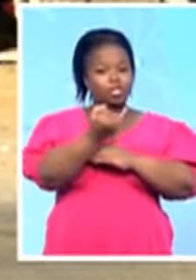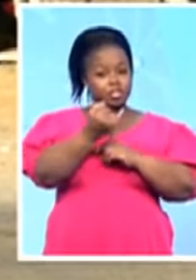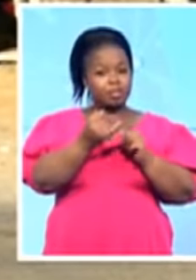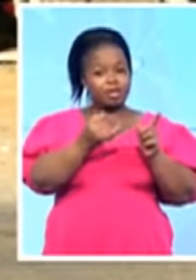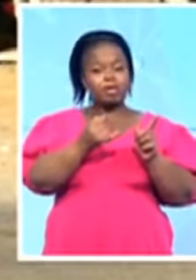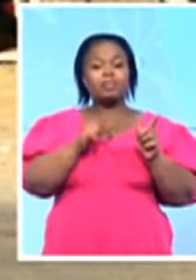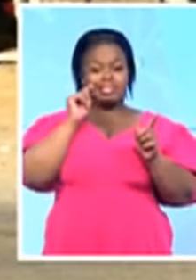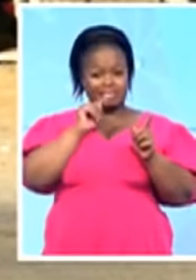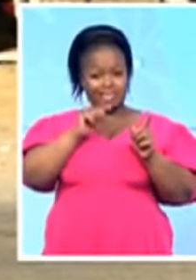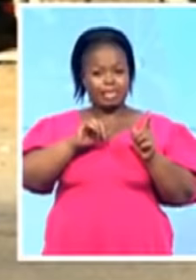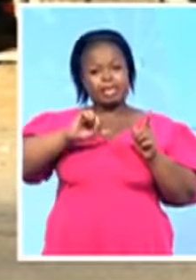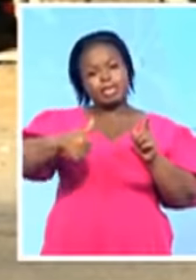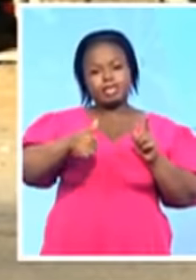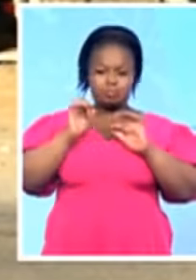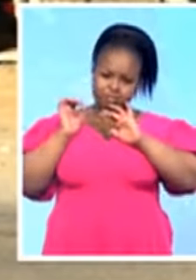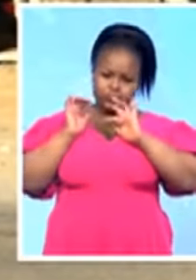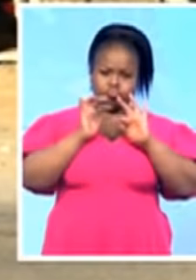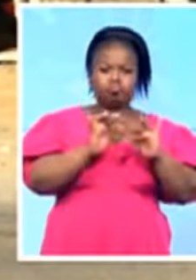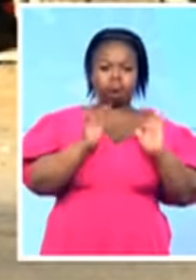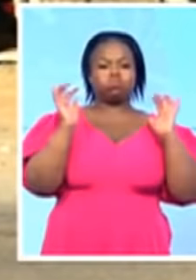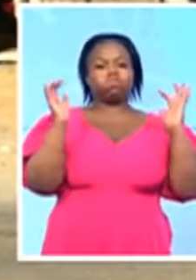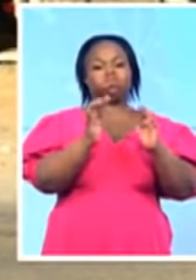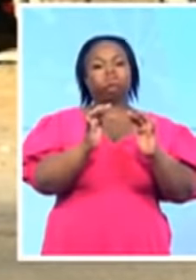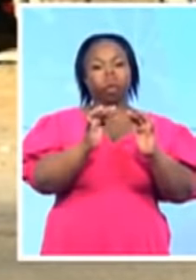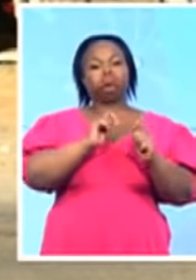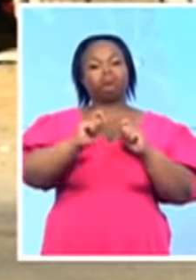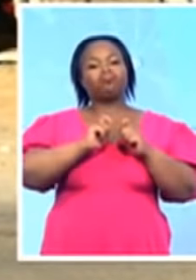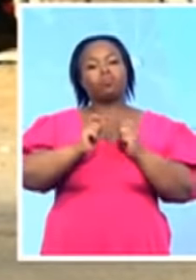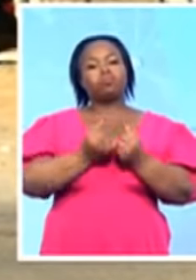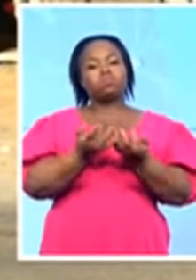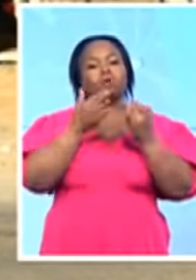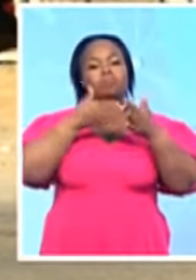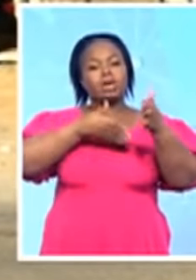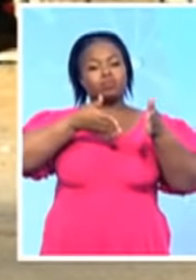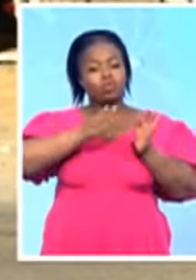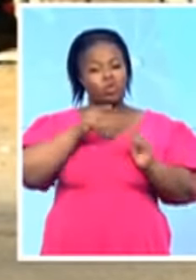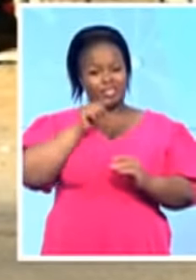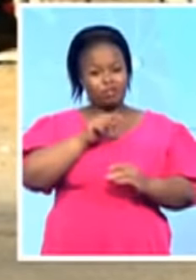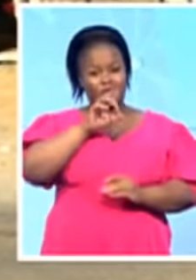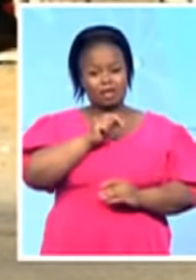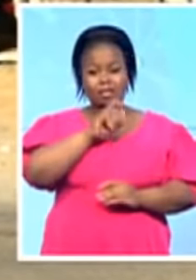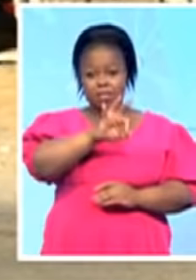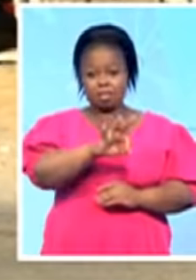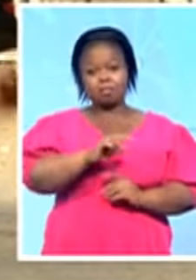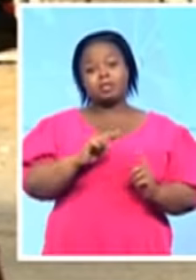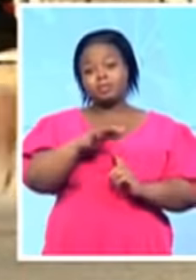told that they're going to be shutting down. So, situation, as you're saying, Blaine on the ground, really, really fluid.